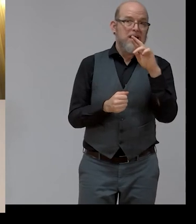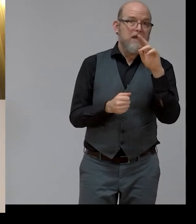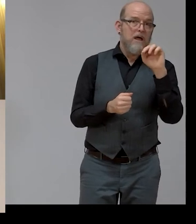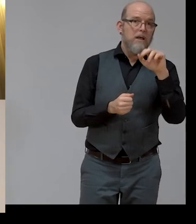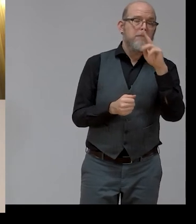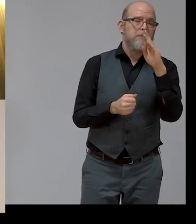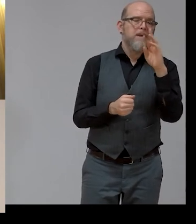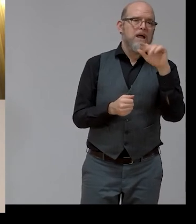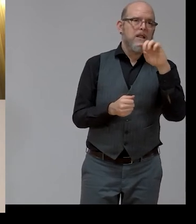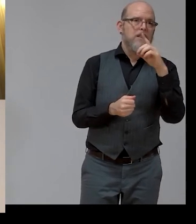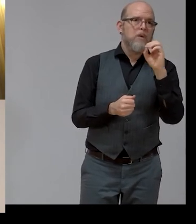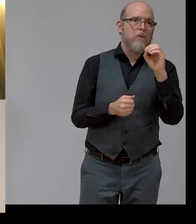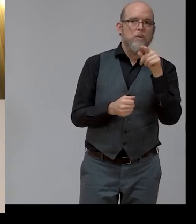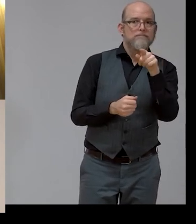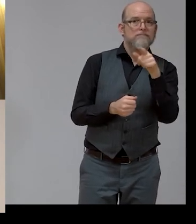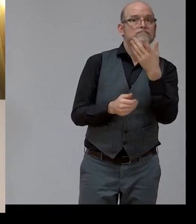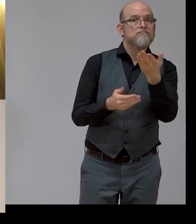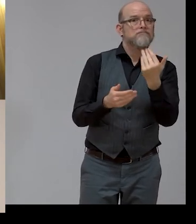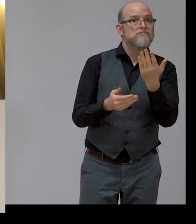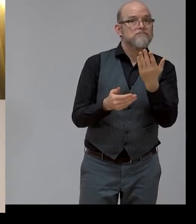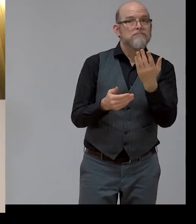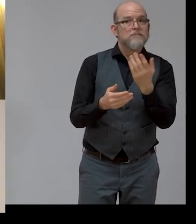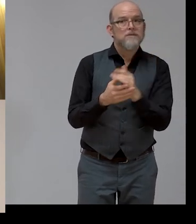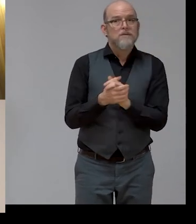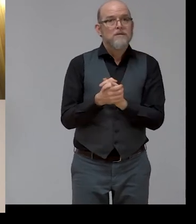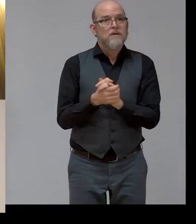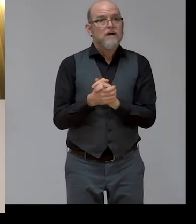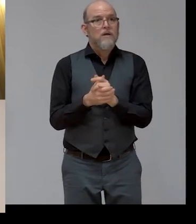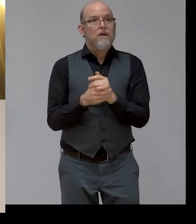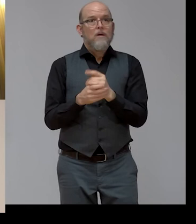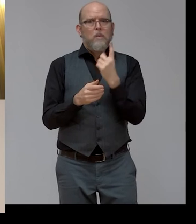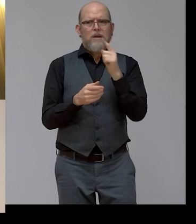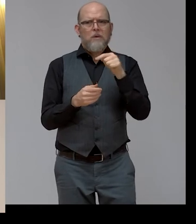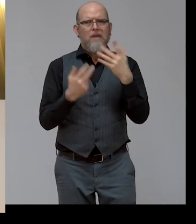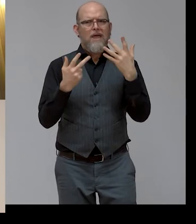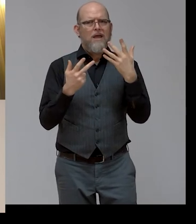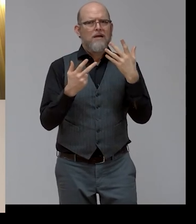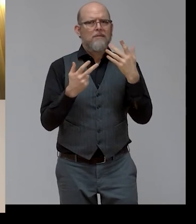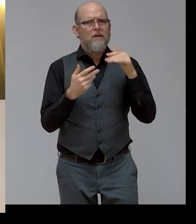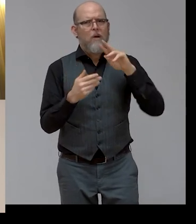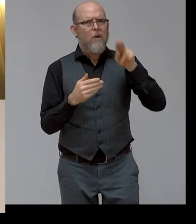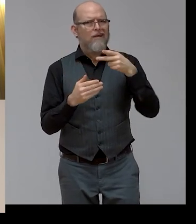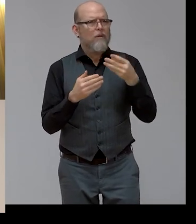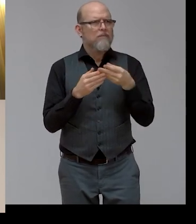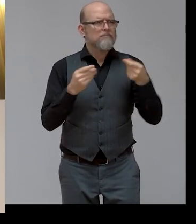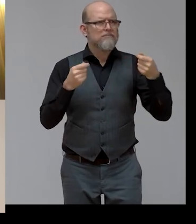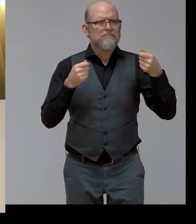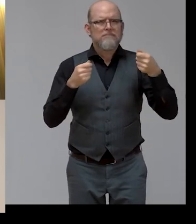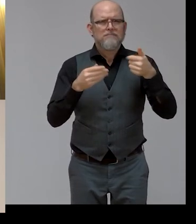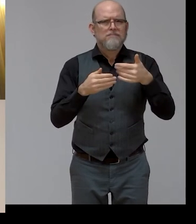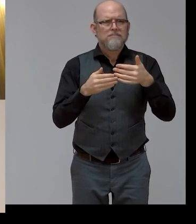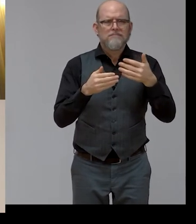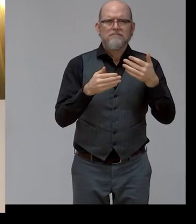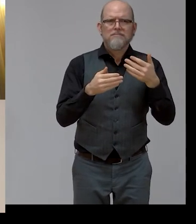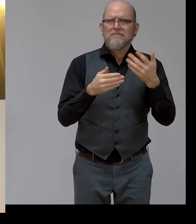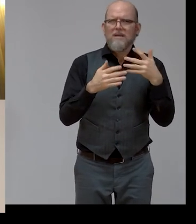How to avoid that this goes in, let's say, the pockets of the multinationals, that without any